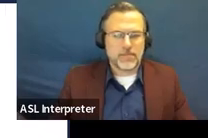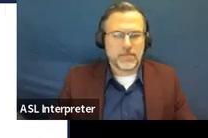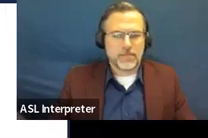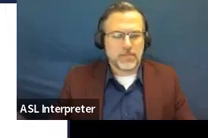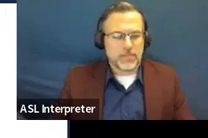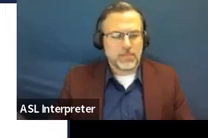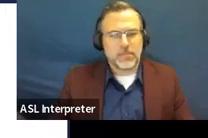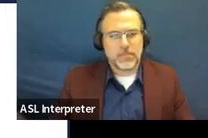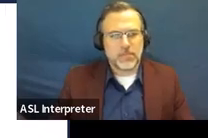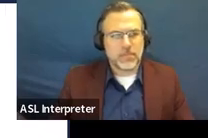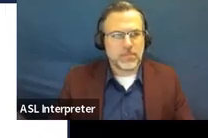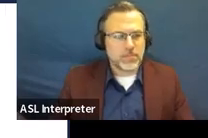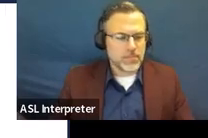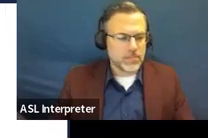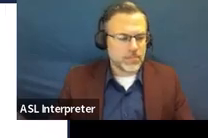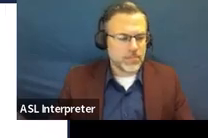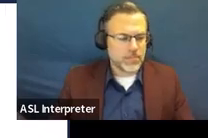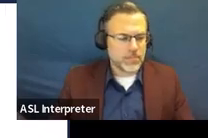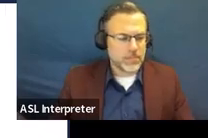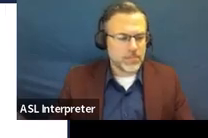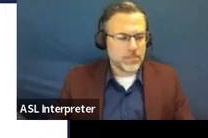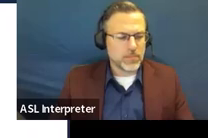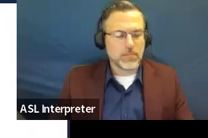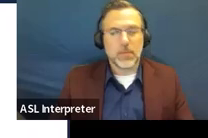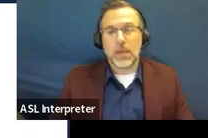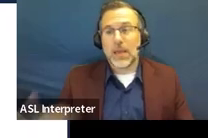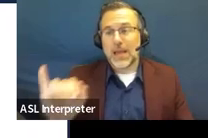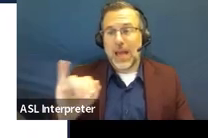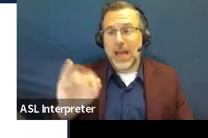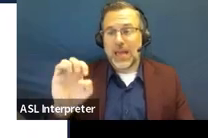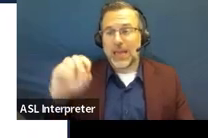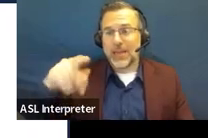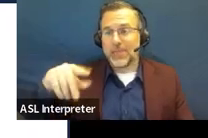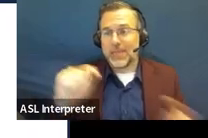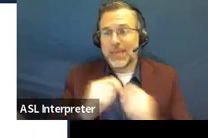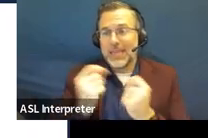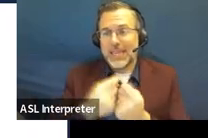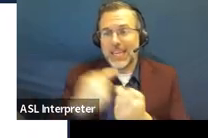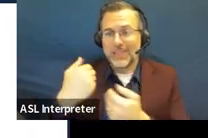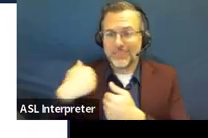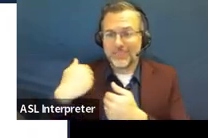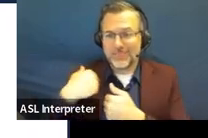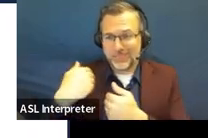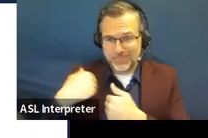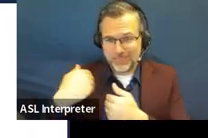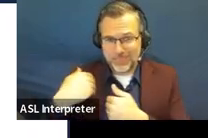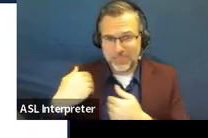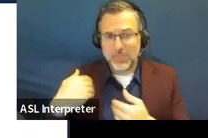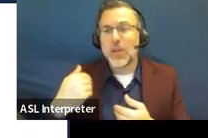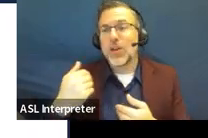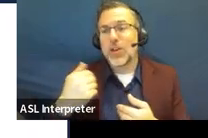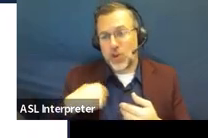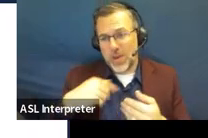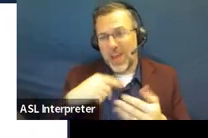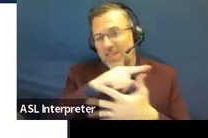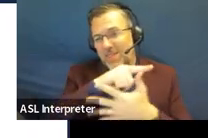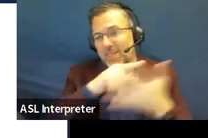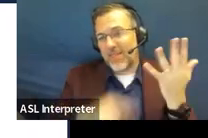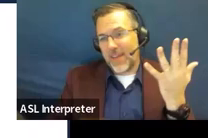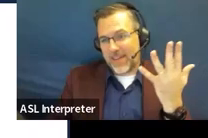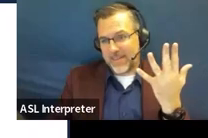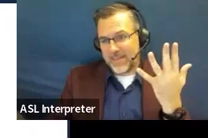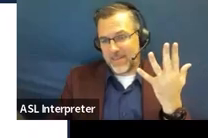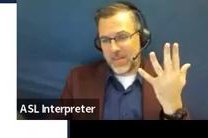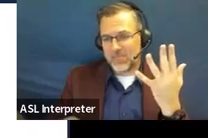All right, so the major IEP team responsibilities. So there are five major IEP team responsibilities, according to MUSER.